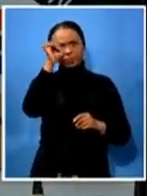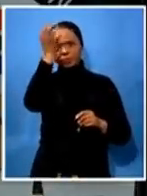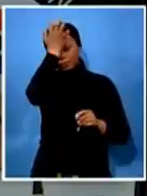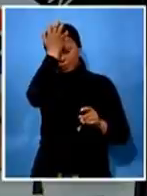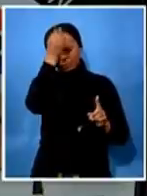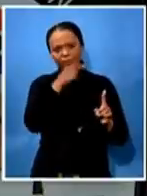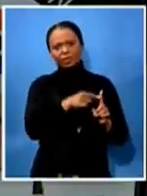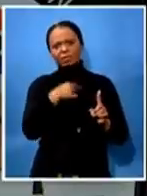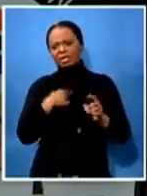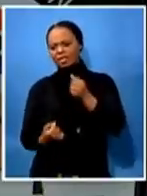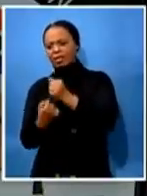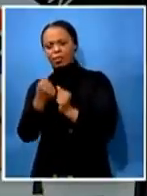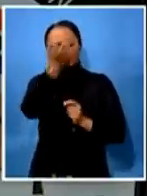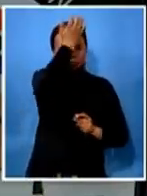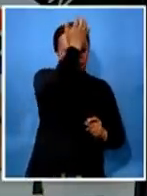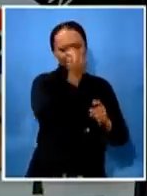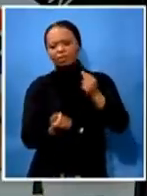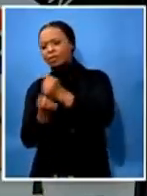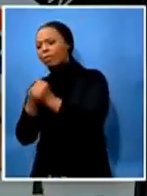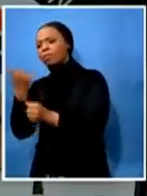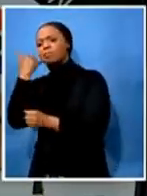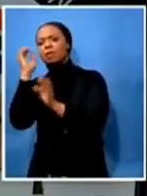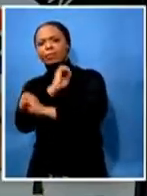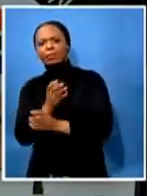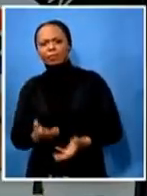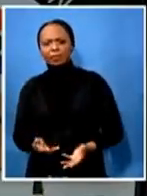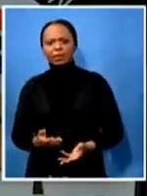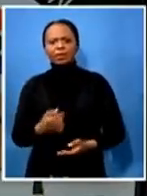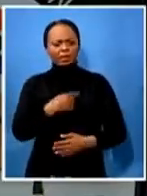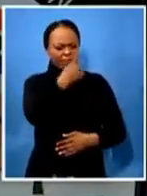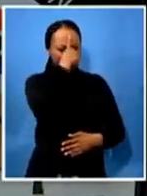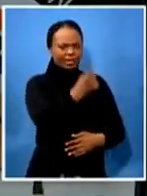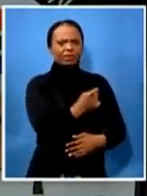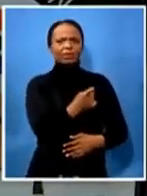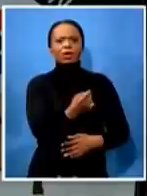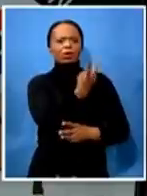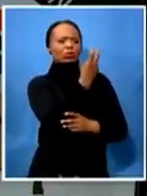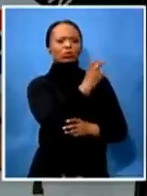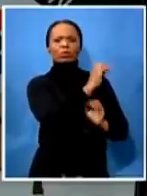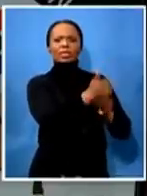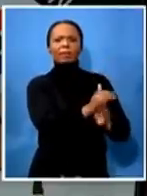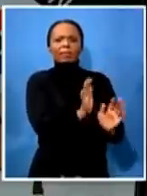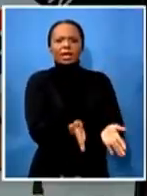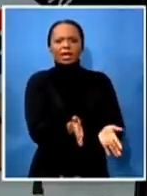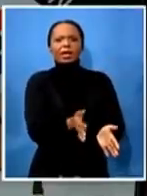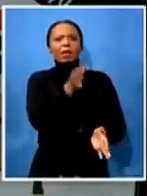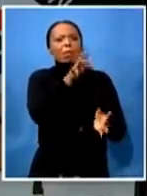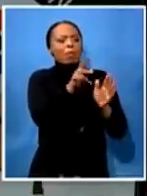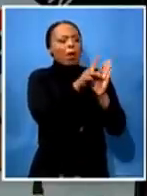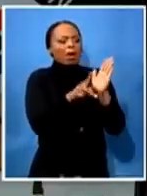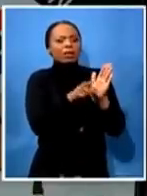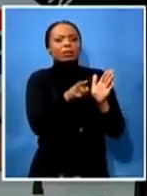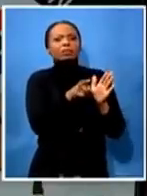that he couldn't have more than two terms as well as on my policy preferences and the end of the choice i have made